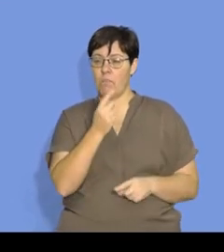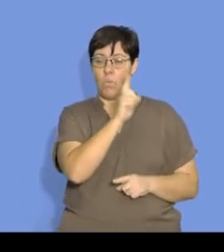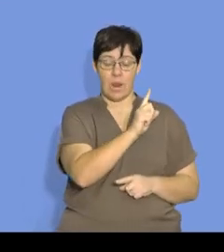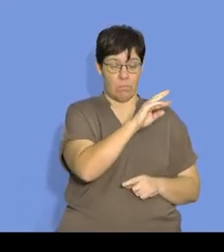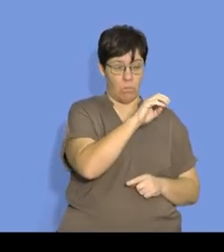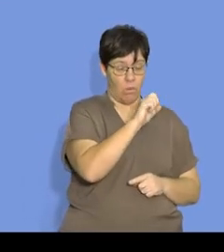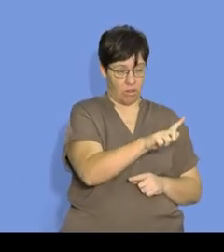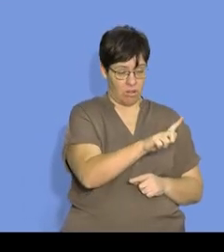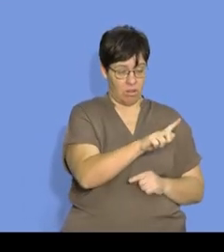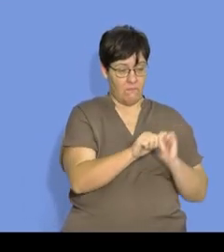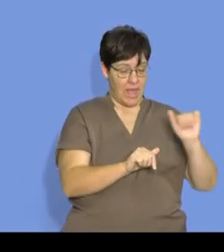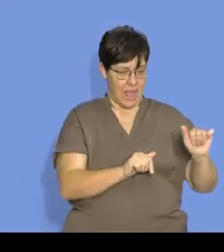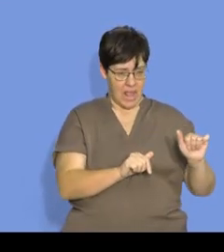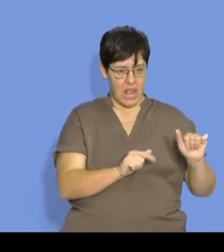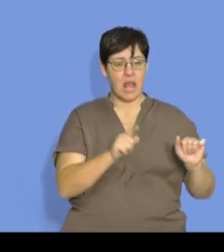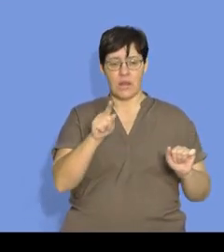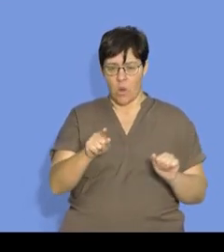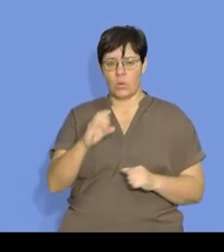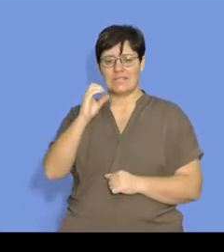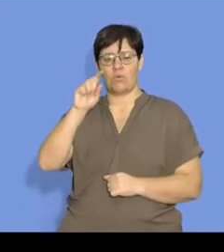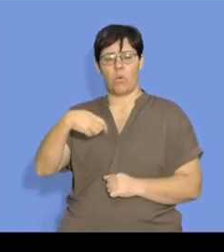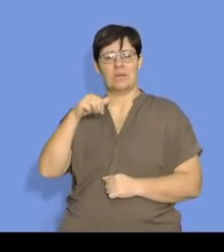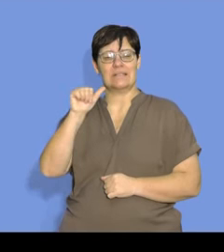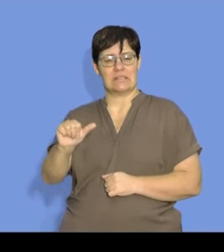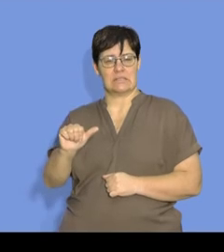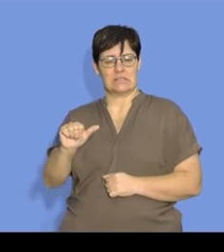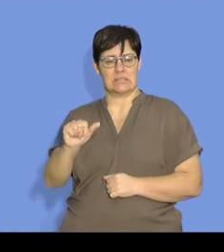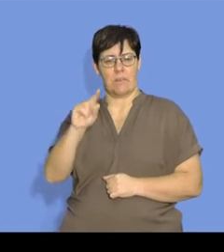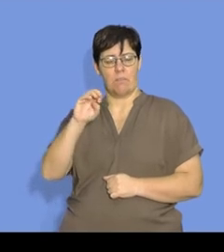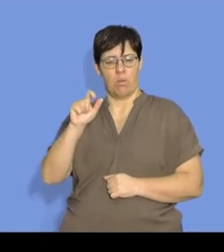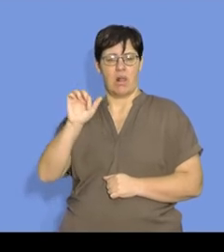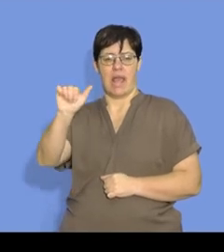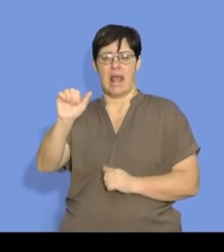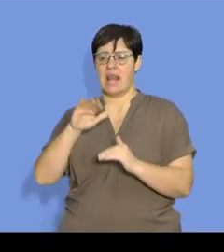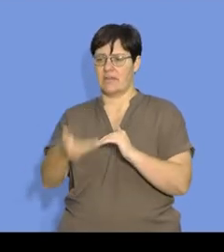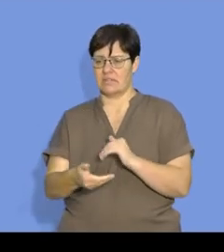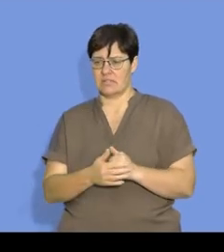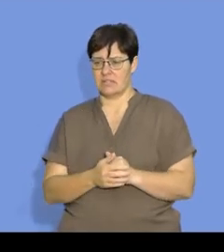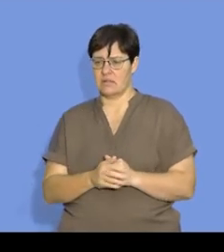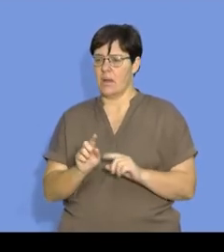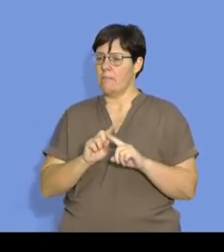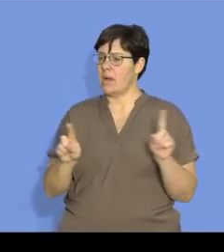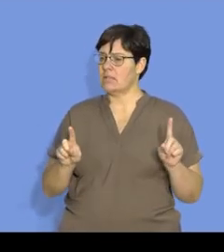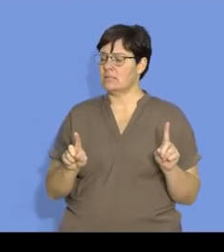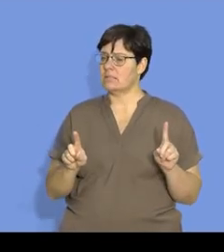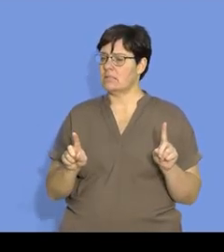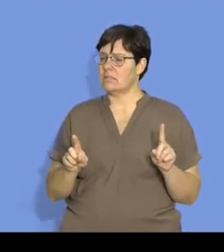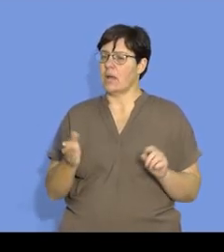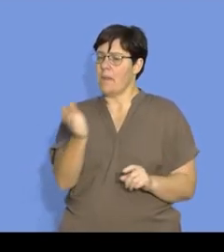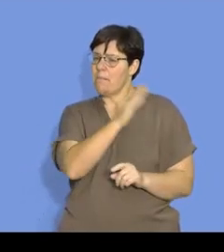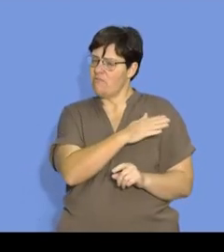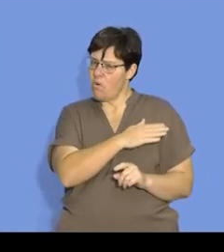from the one mole of A, we only have 0,6 mole of A left, but in the meantime,